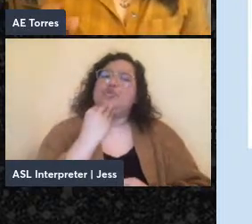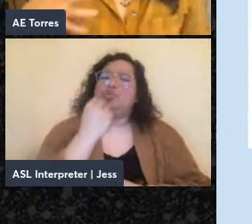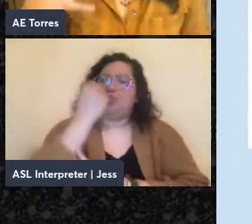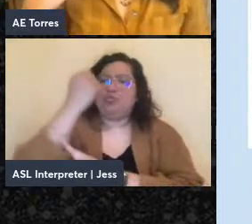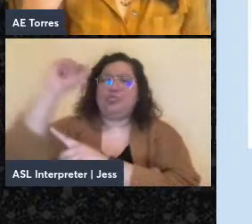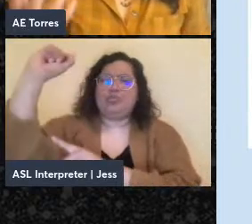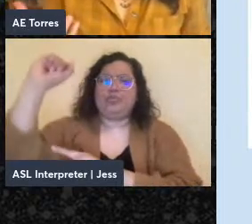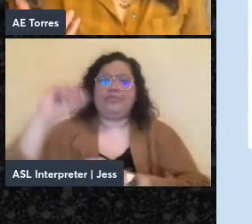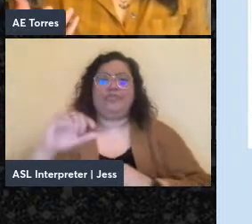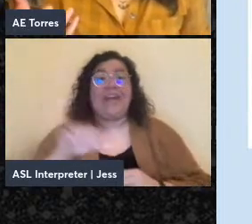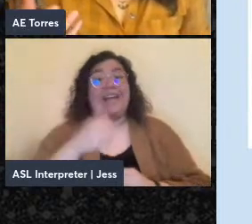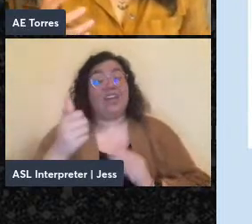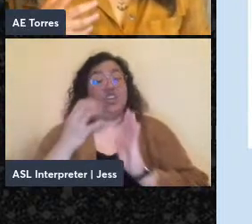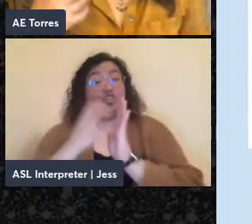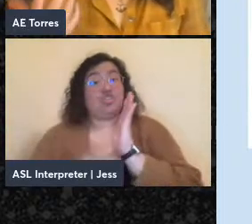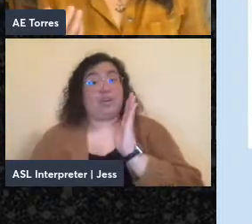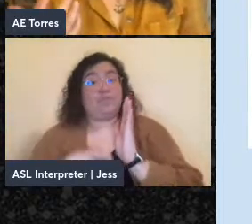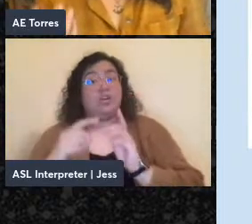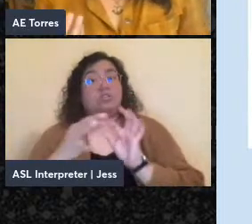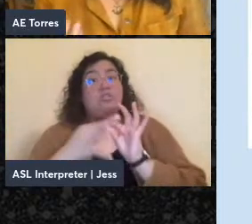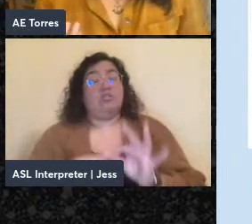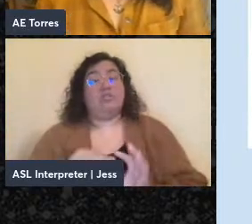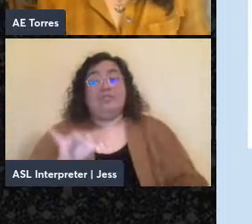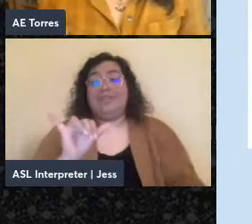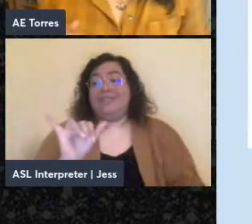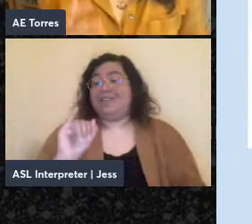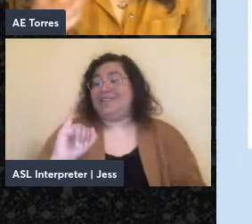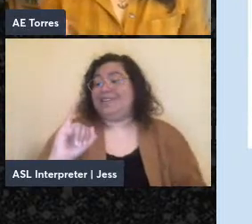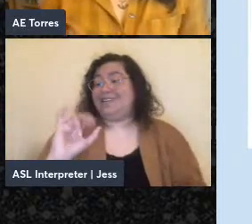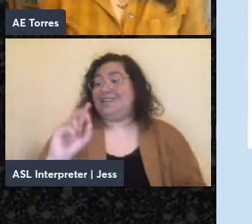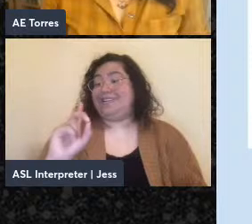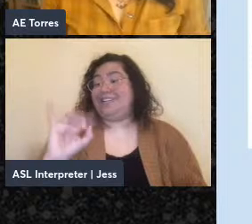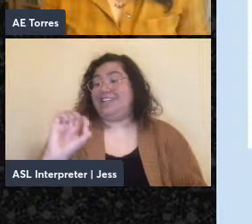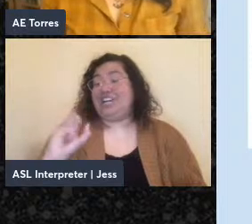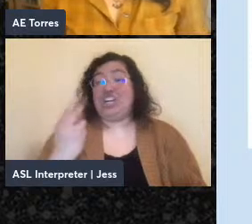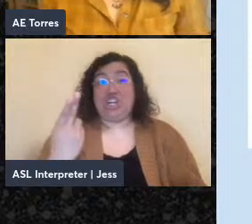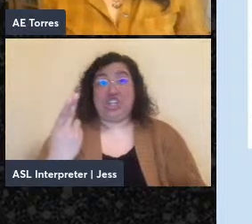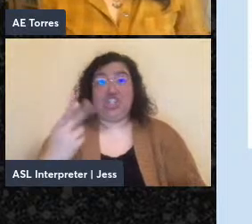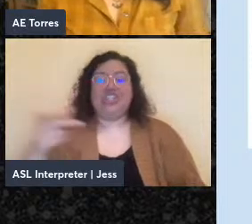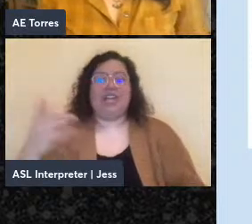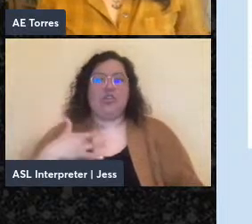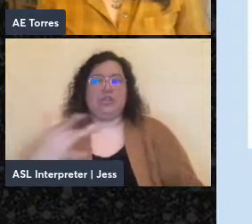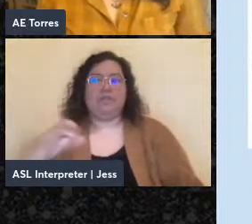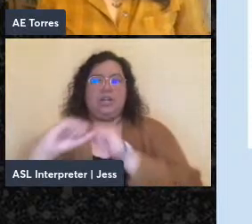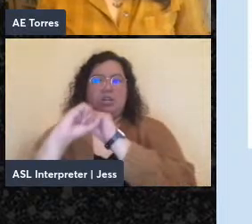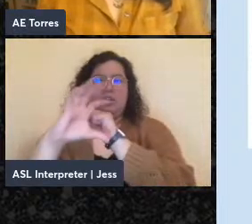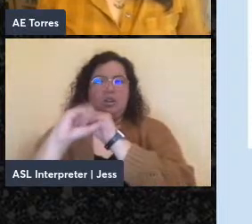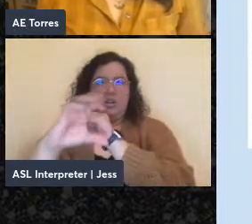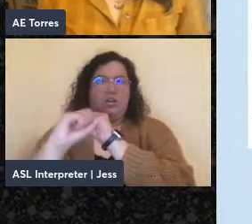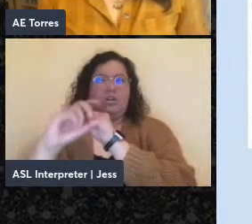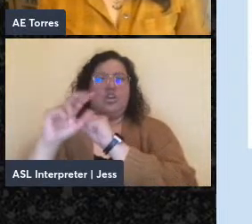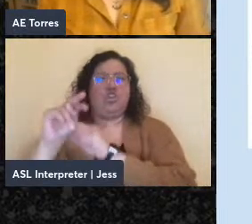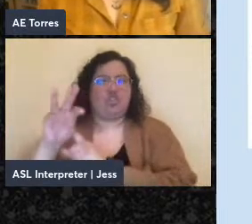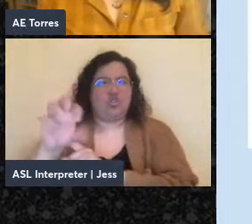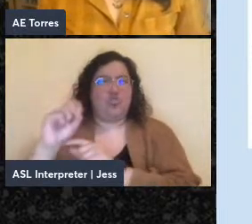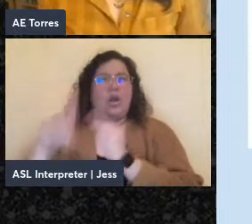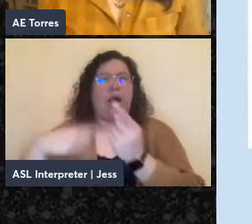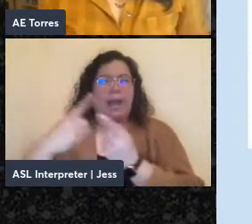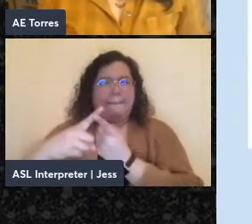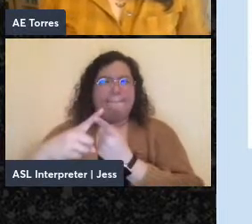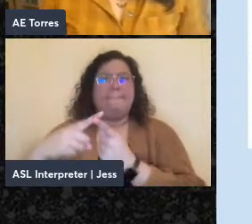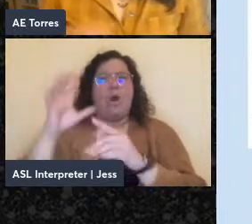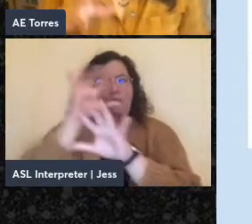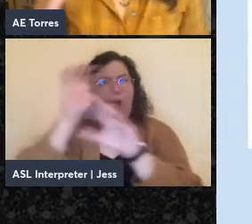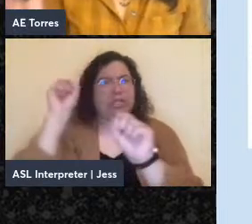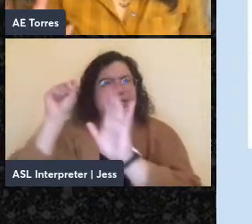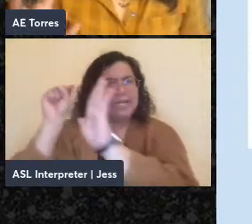chapter about the Yiddish anarchist press and its coverage of the McKinley assassination. So I'd like to briefly give you a sense of